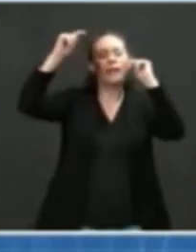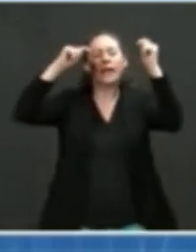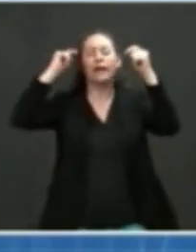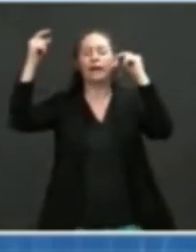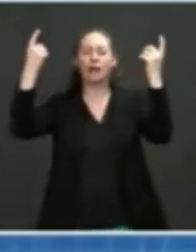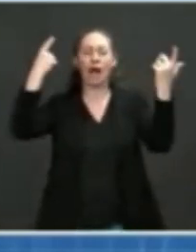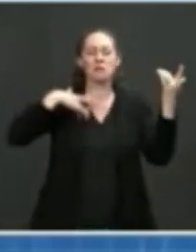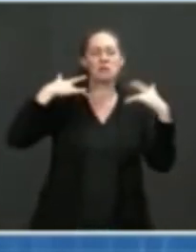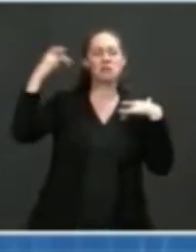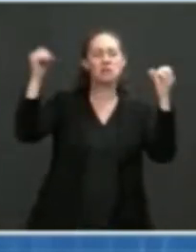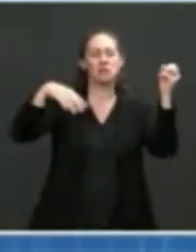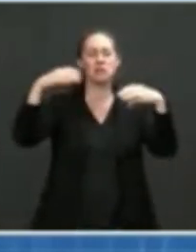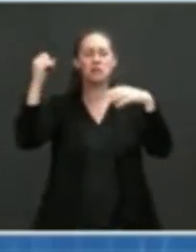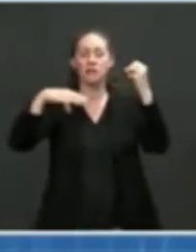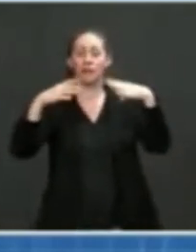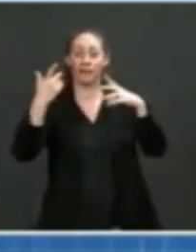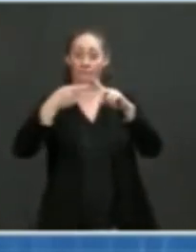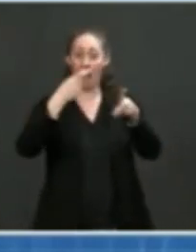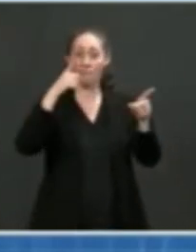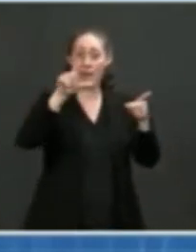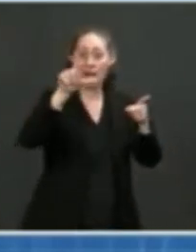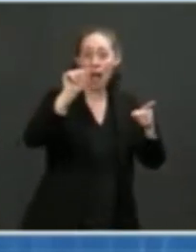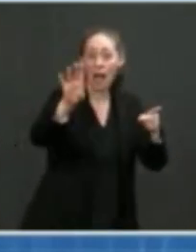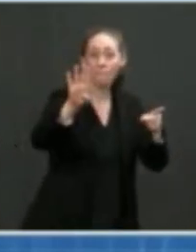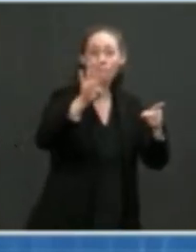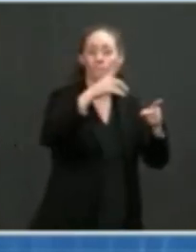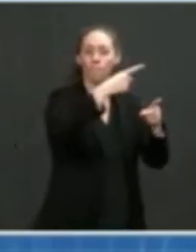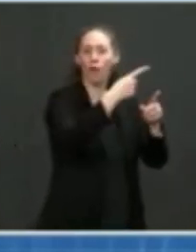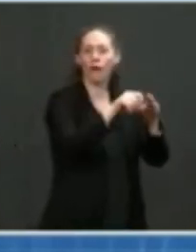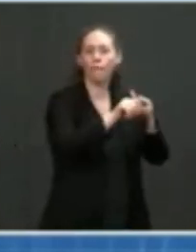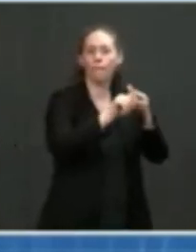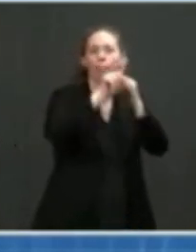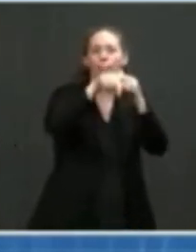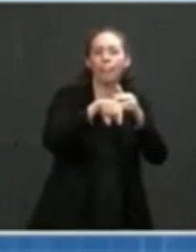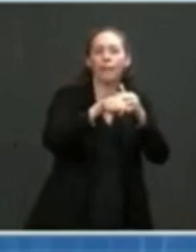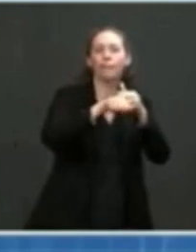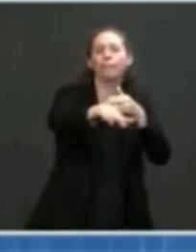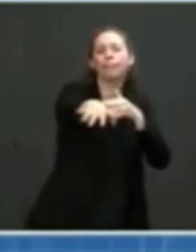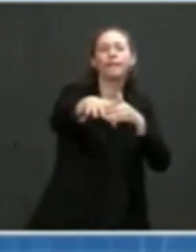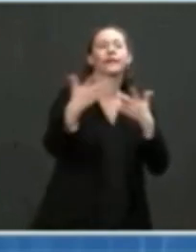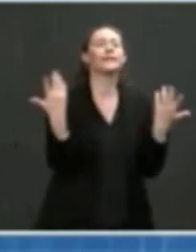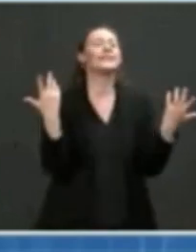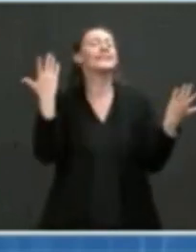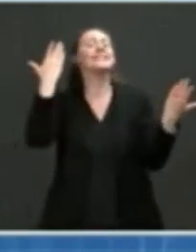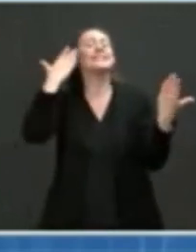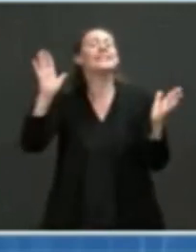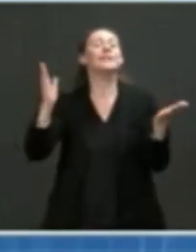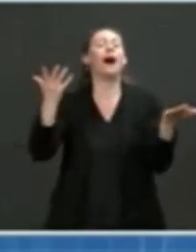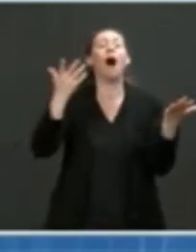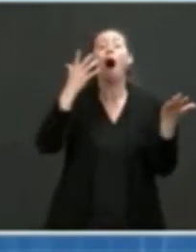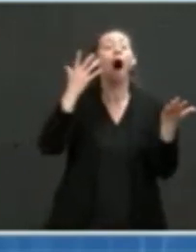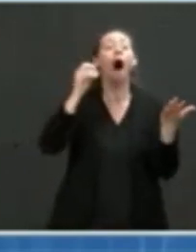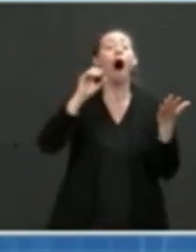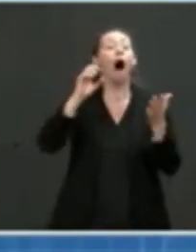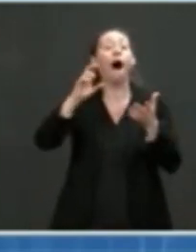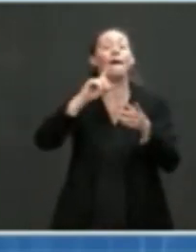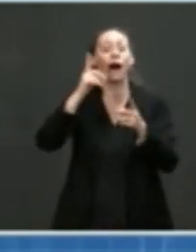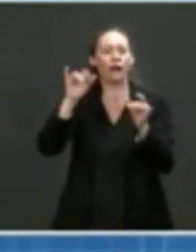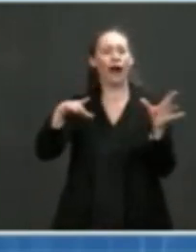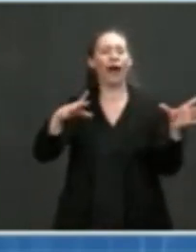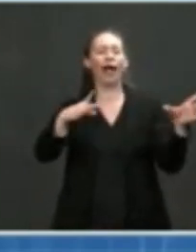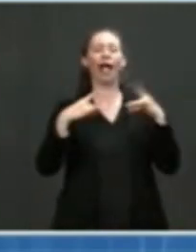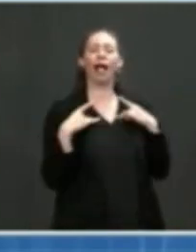from a lab would mean that it essentially entered the outside human population already well adapted to humans,